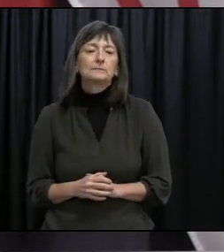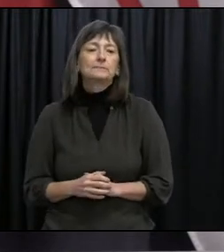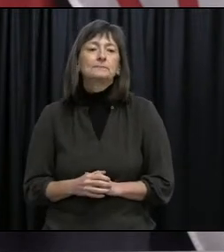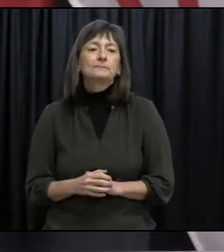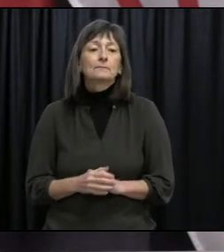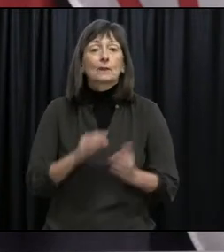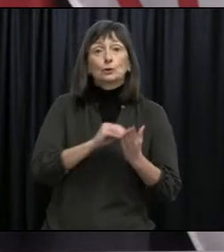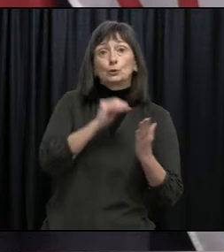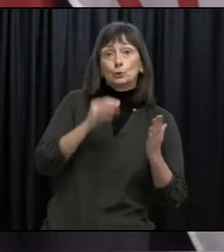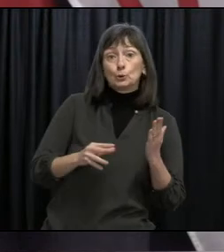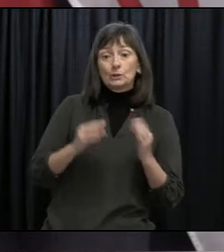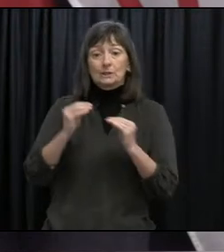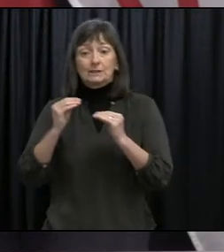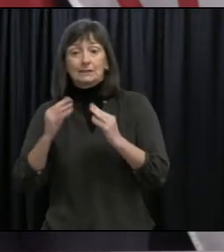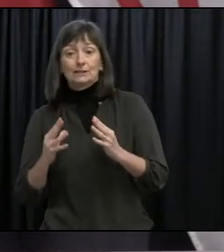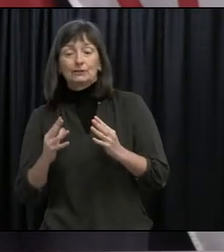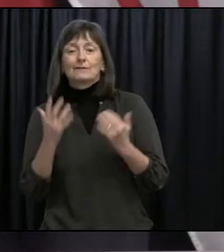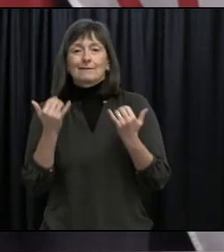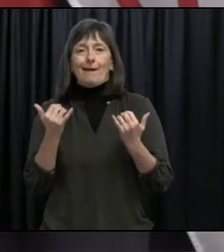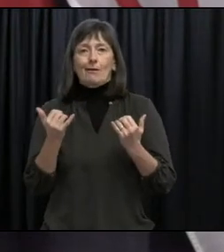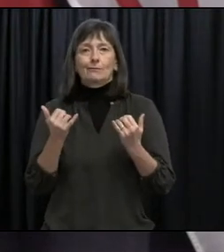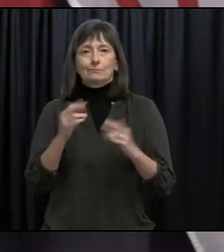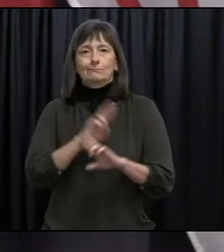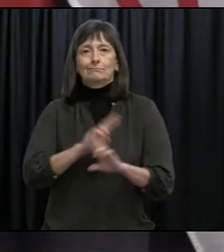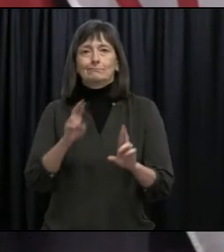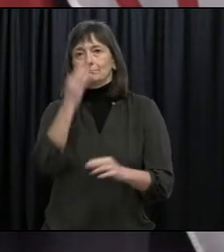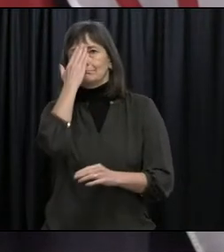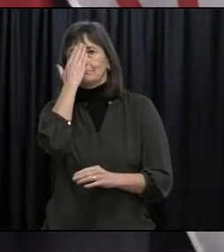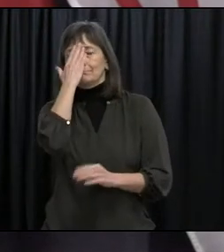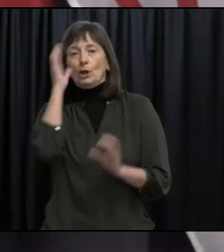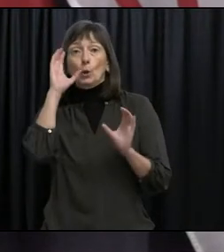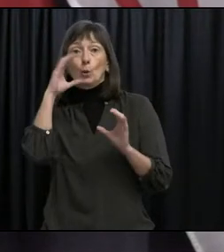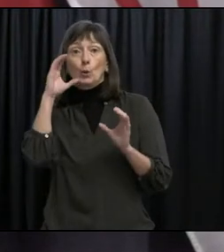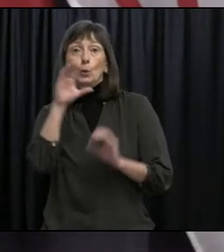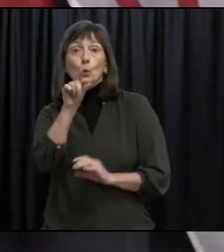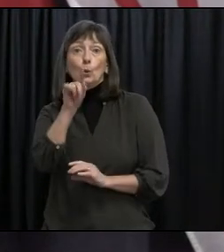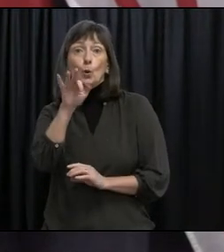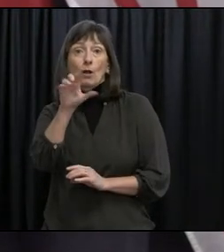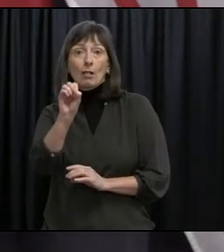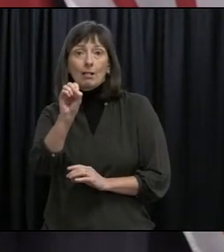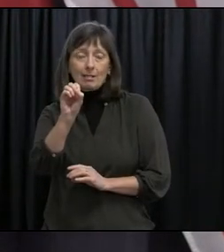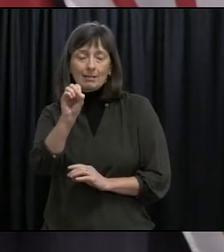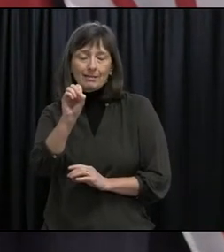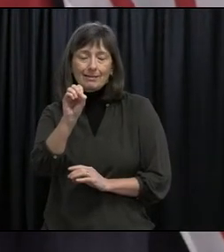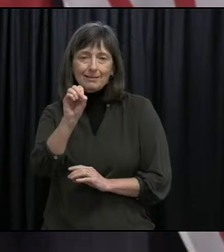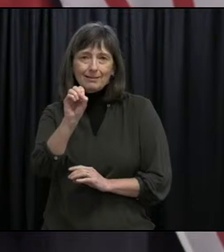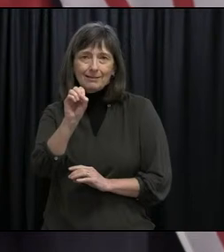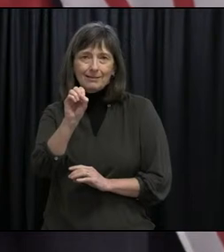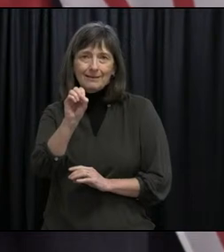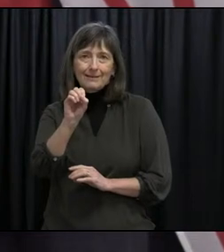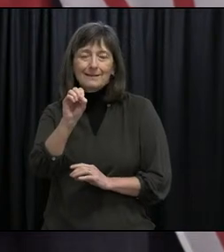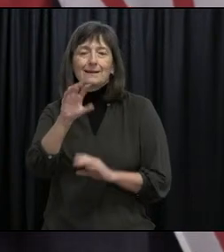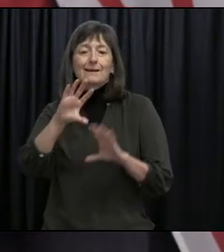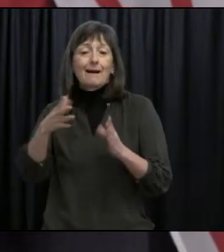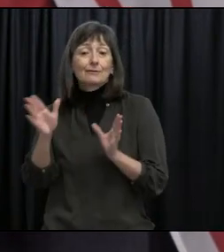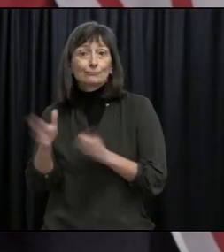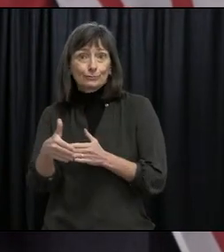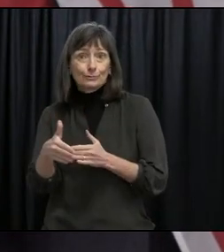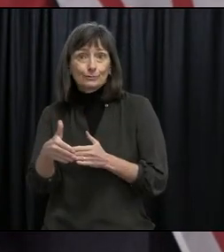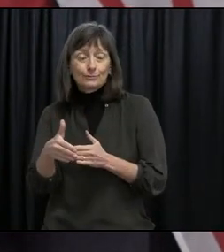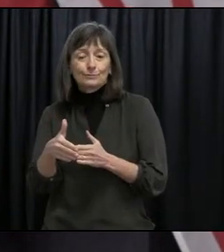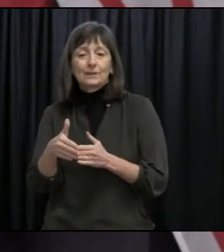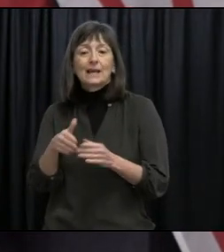have also gained familiarity with the Google platform with a particular emphasis